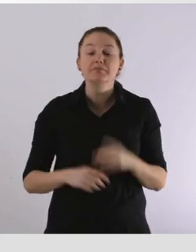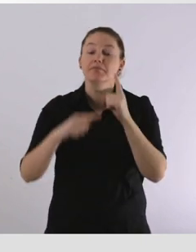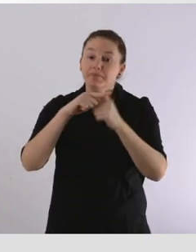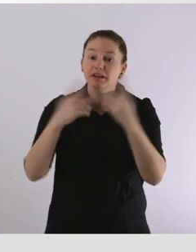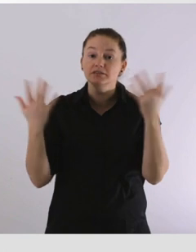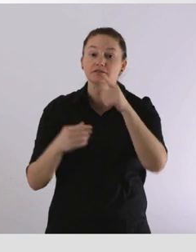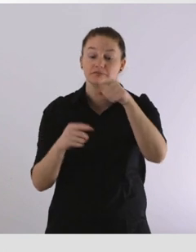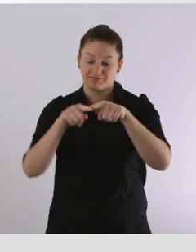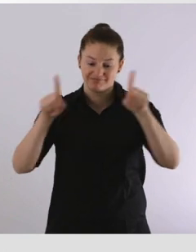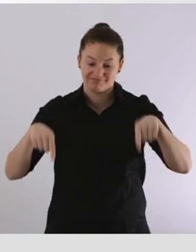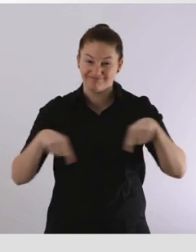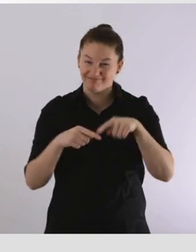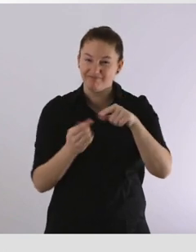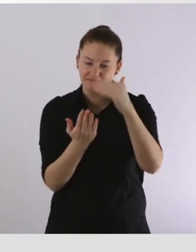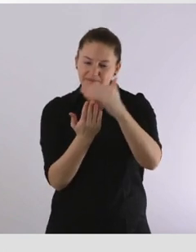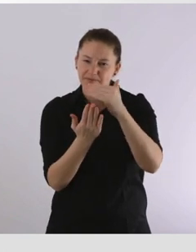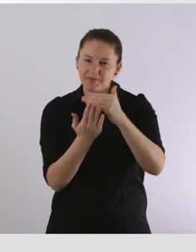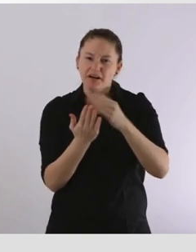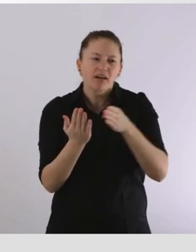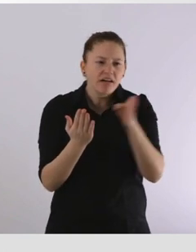restrooms, coffee areas etc.